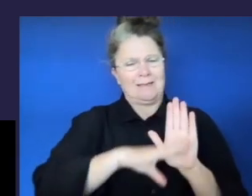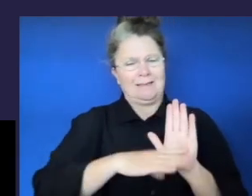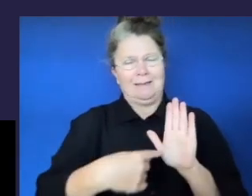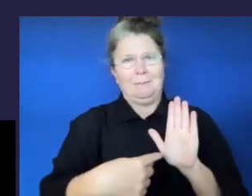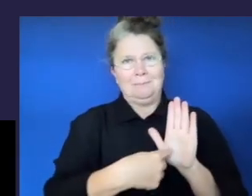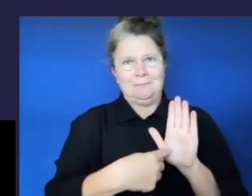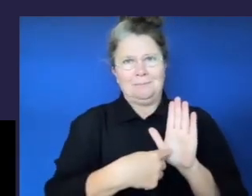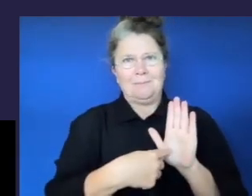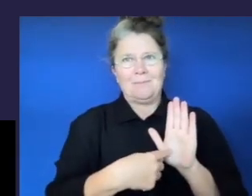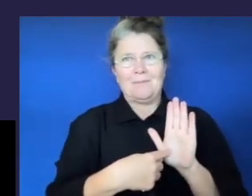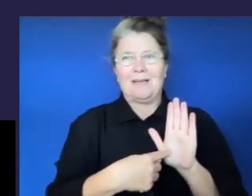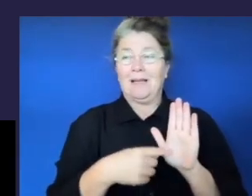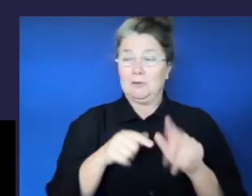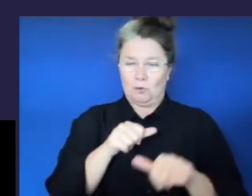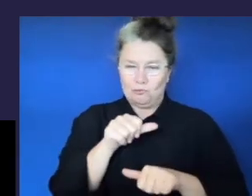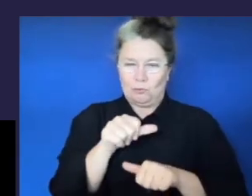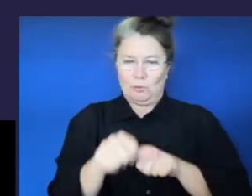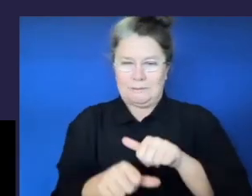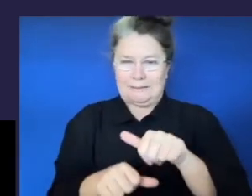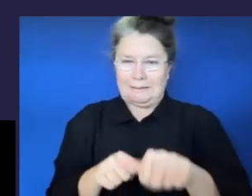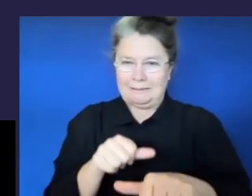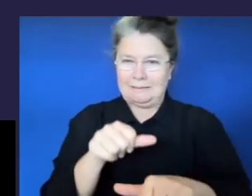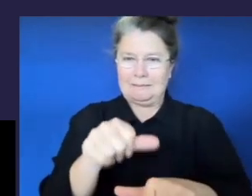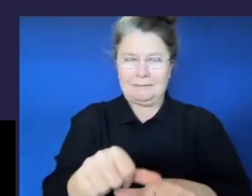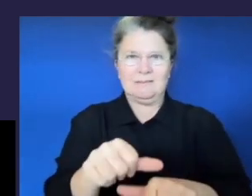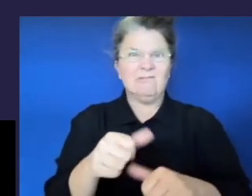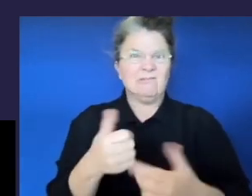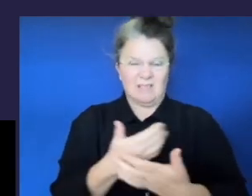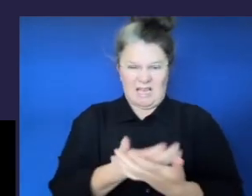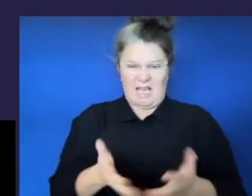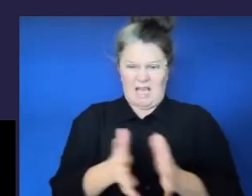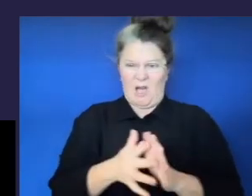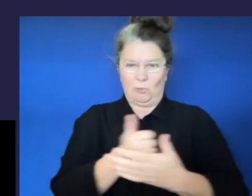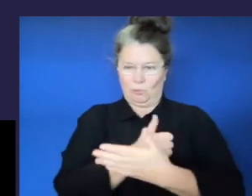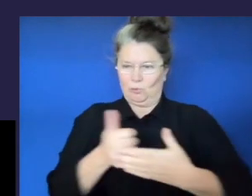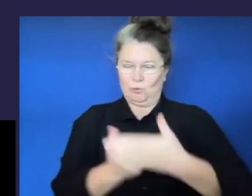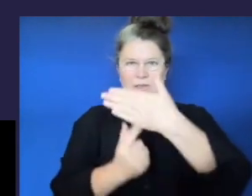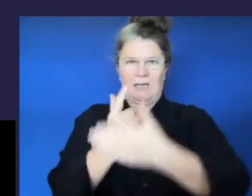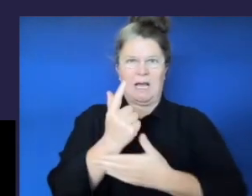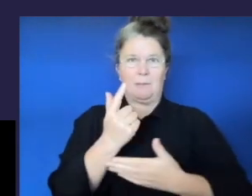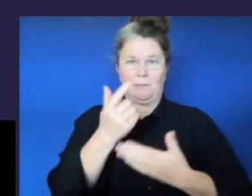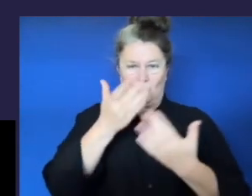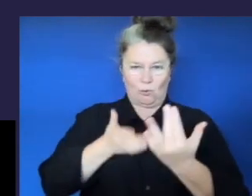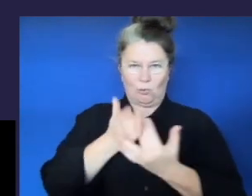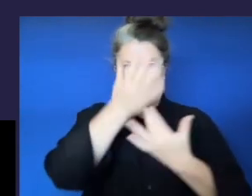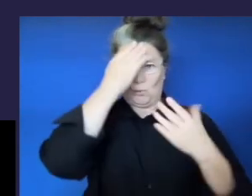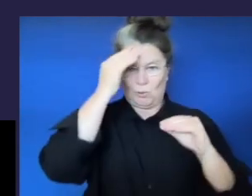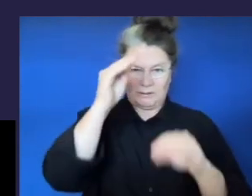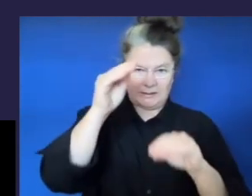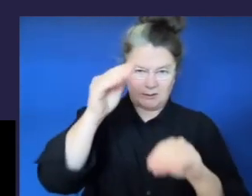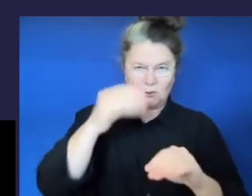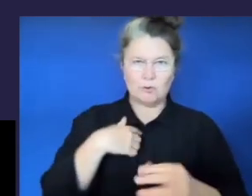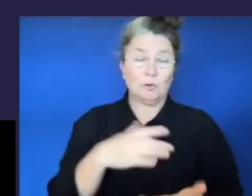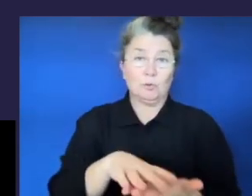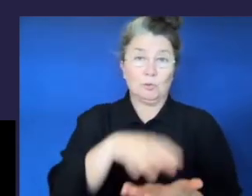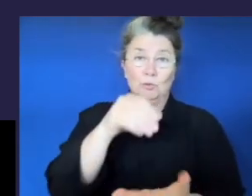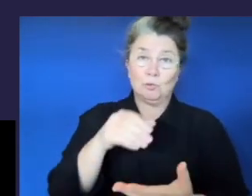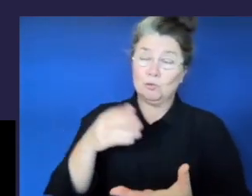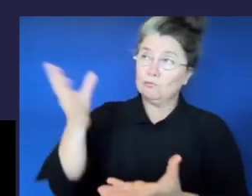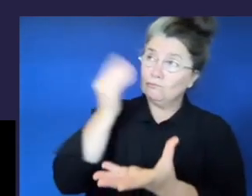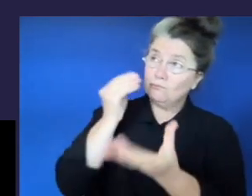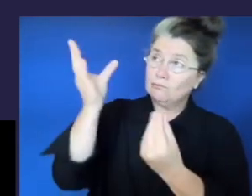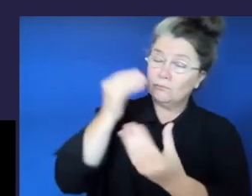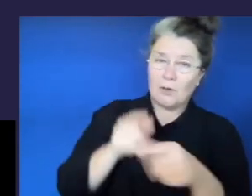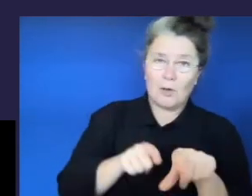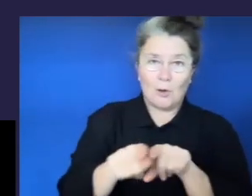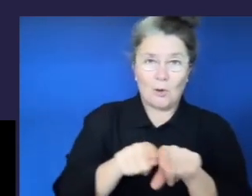routine practices that occur through usual teaching and learning processes. In addition to quality differentiated teaching practice for all